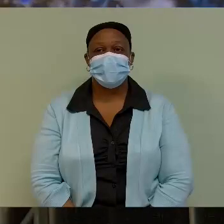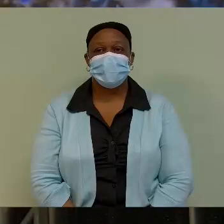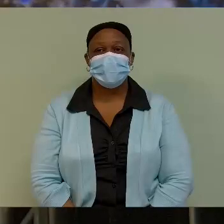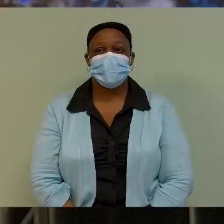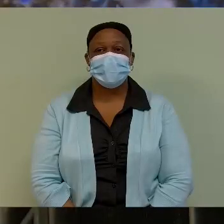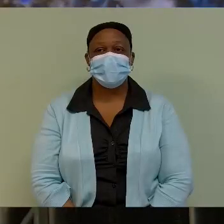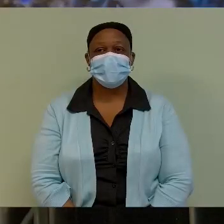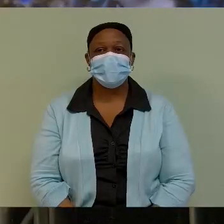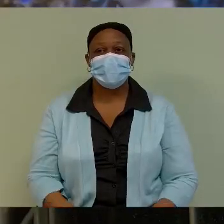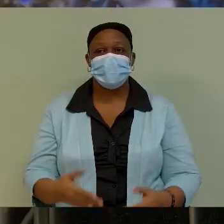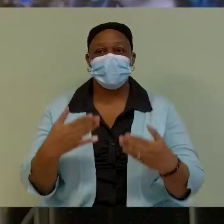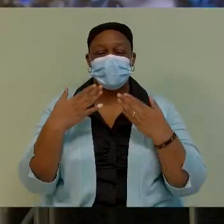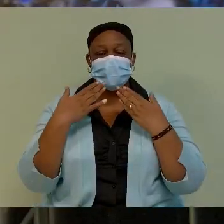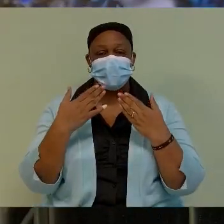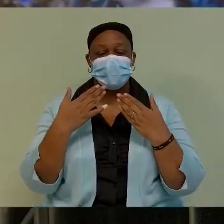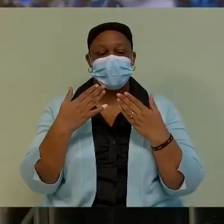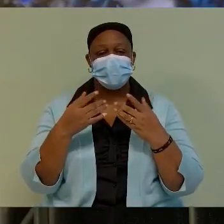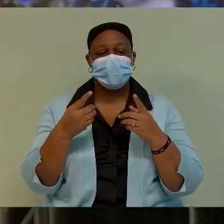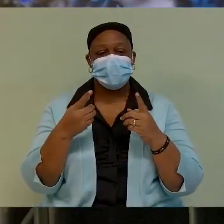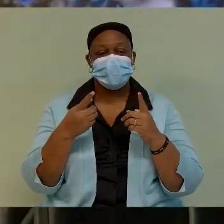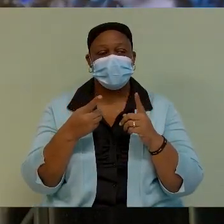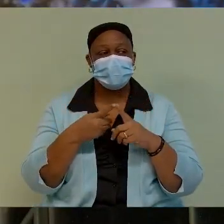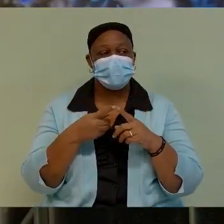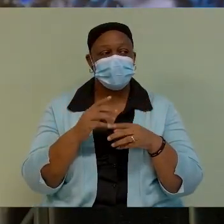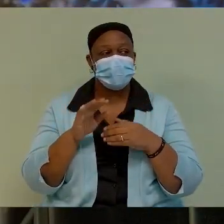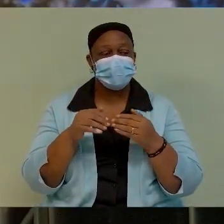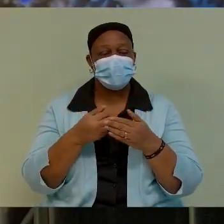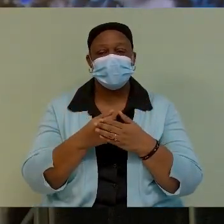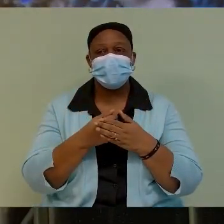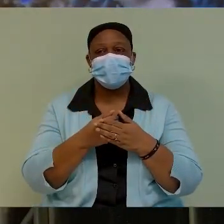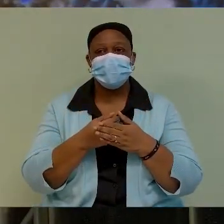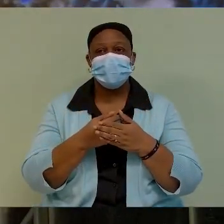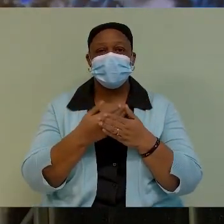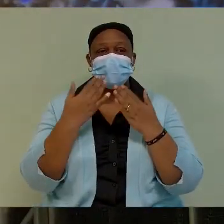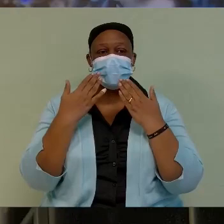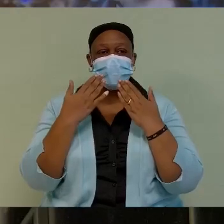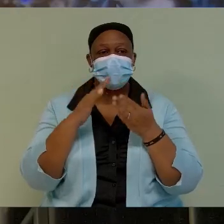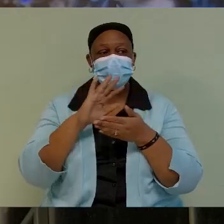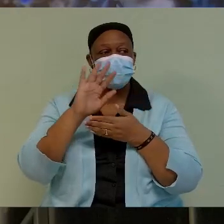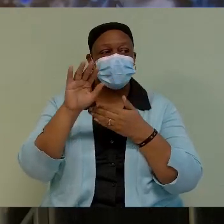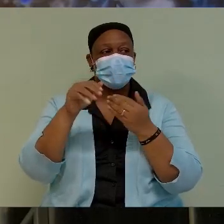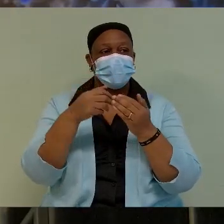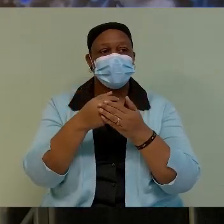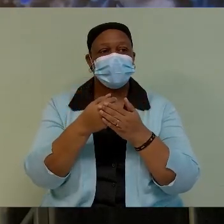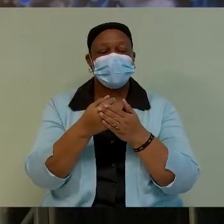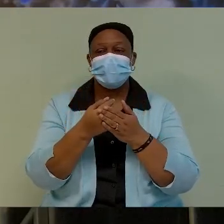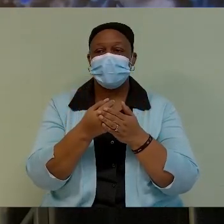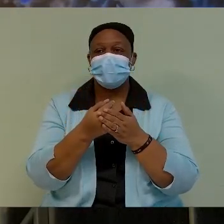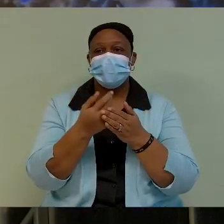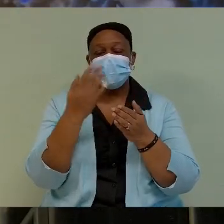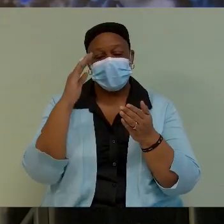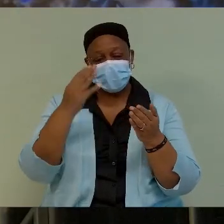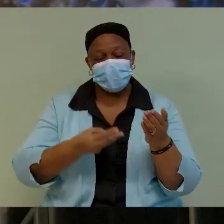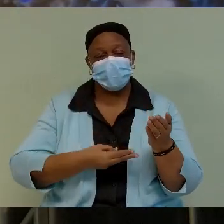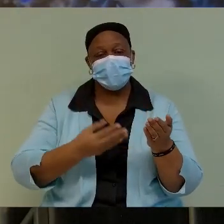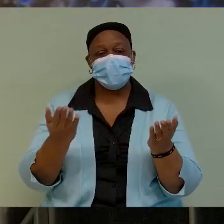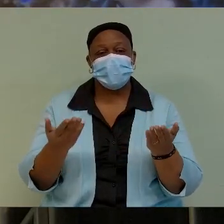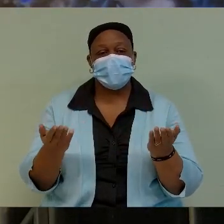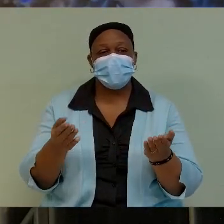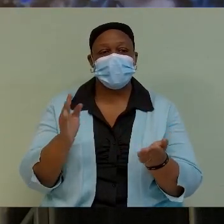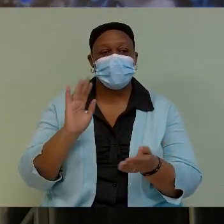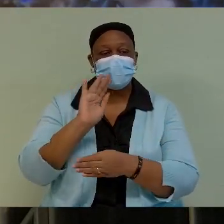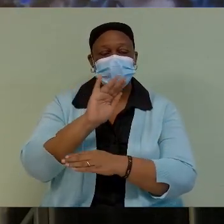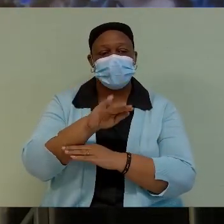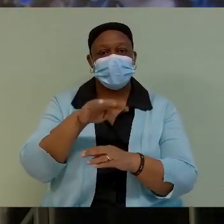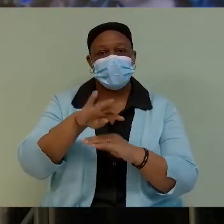Thank you very much, Mr. Williams, and thank you as well to the CMO. Good evening to everyone listening and